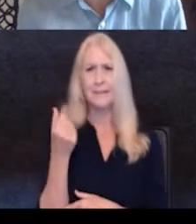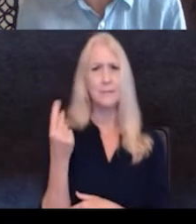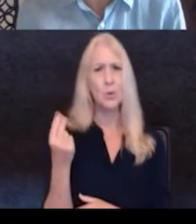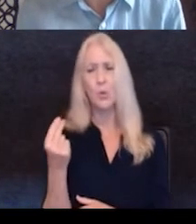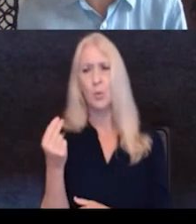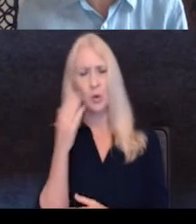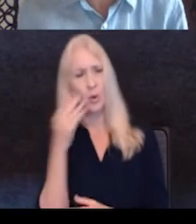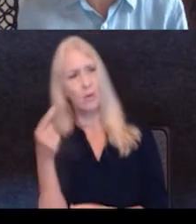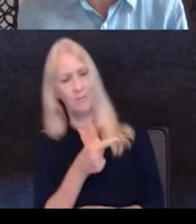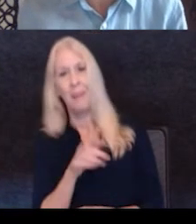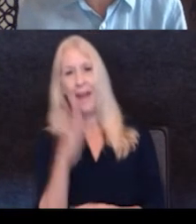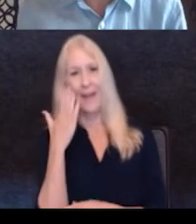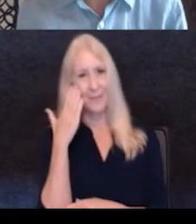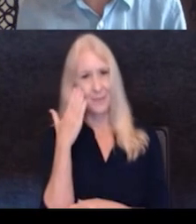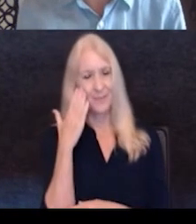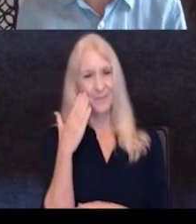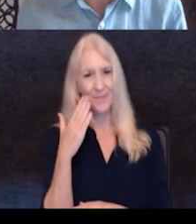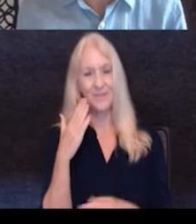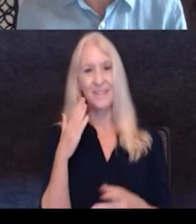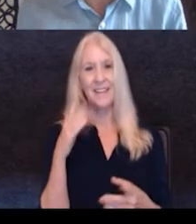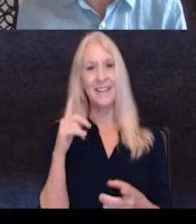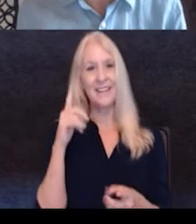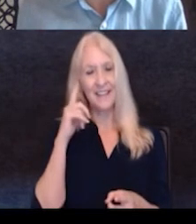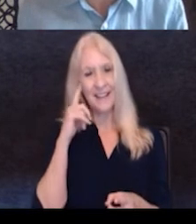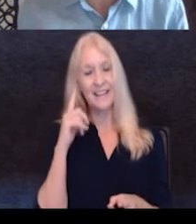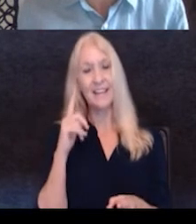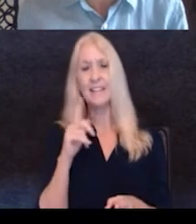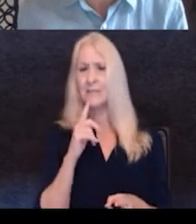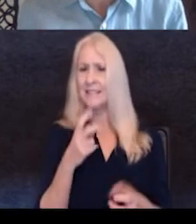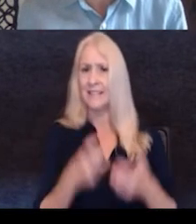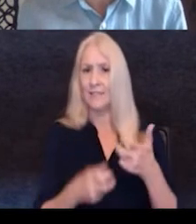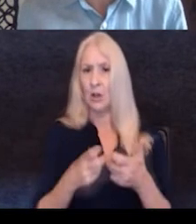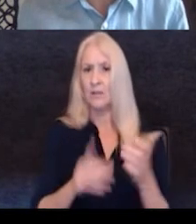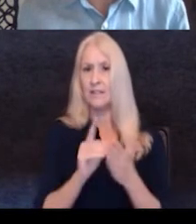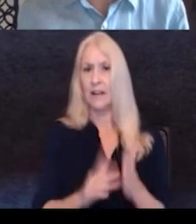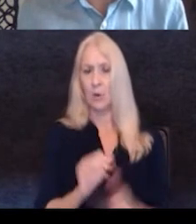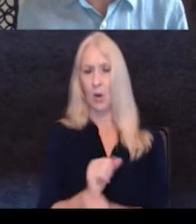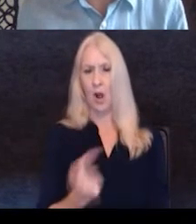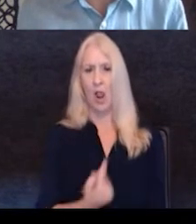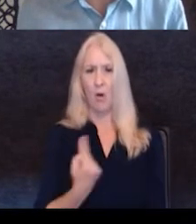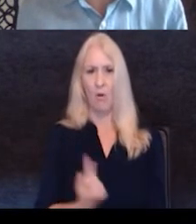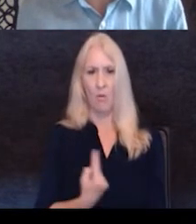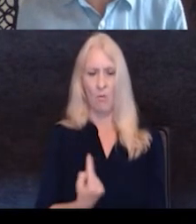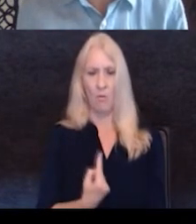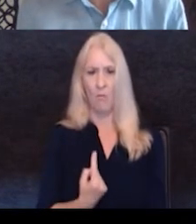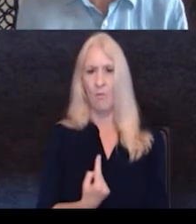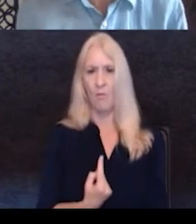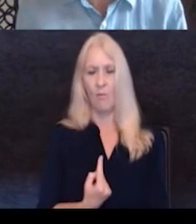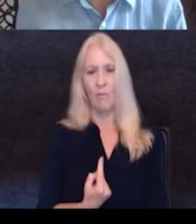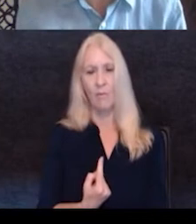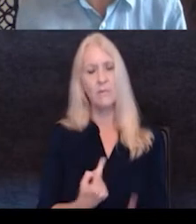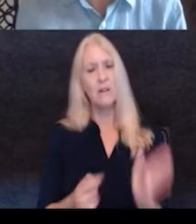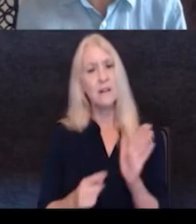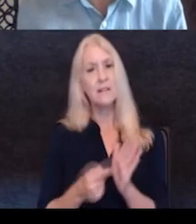who does. And I think that's a very hard thing for designers who work solo, um, because sometimes